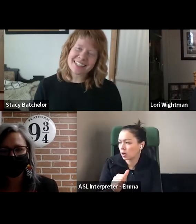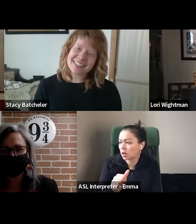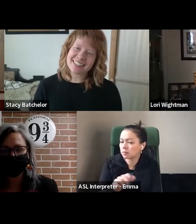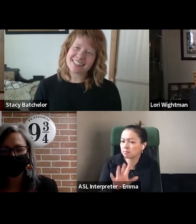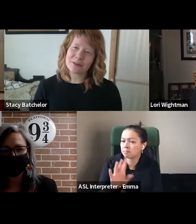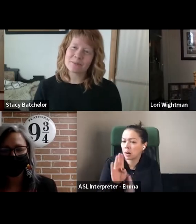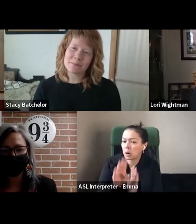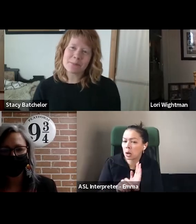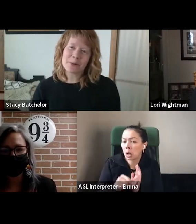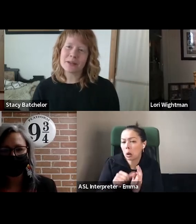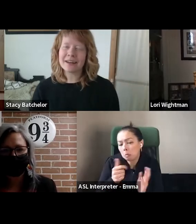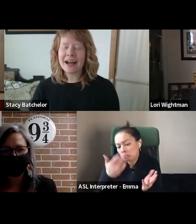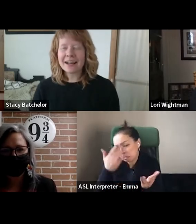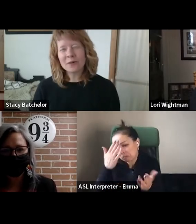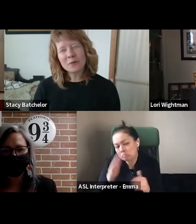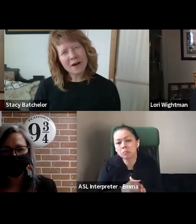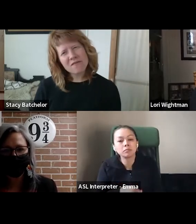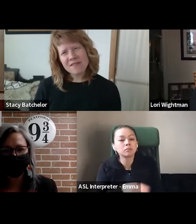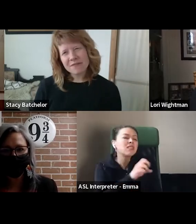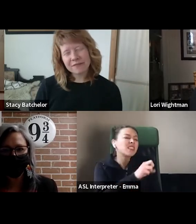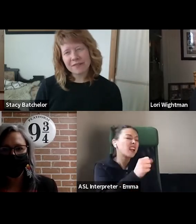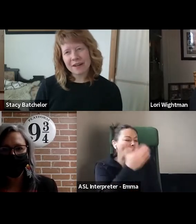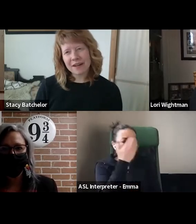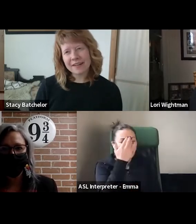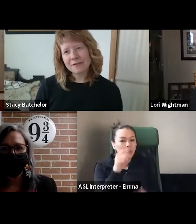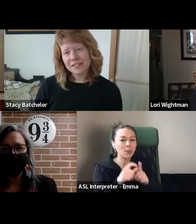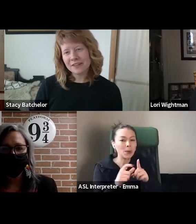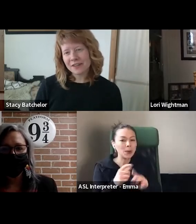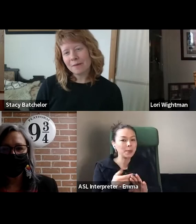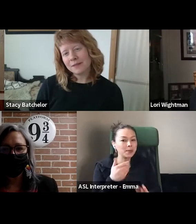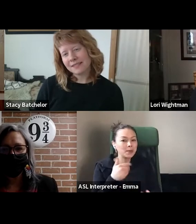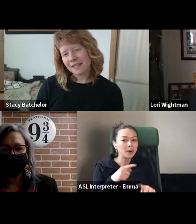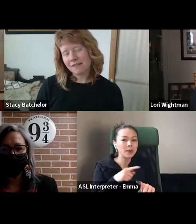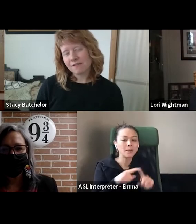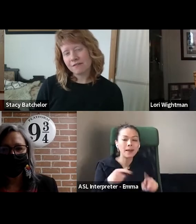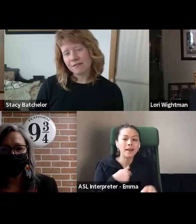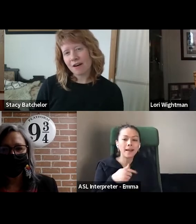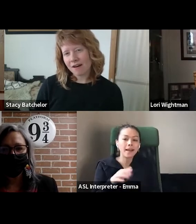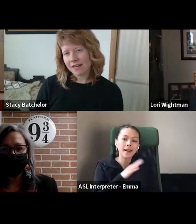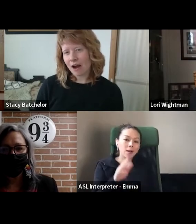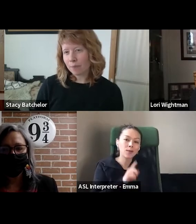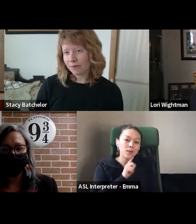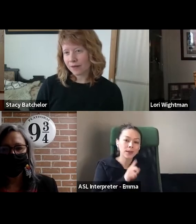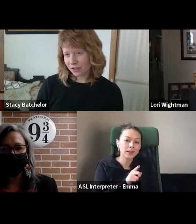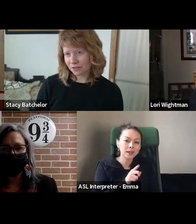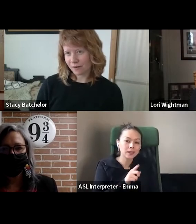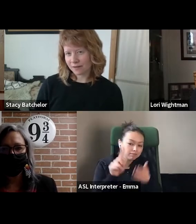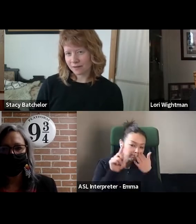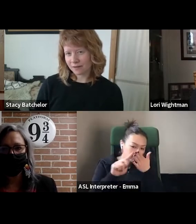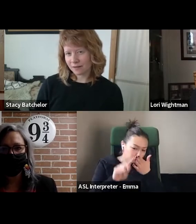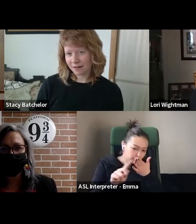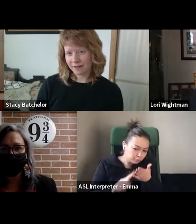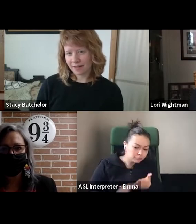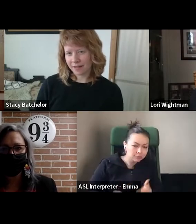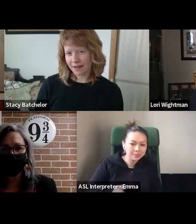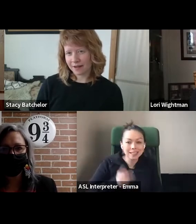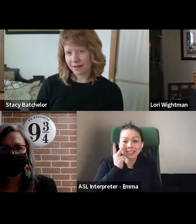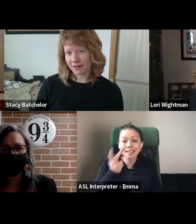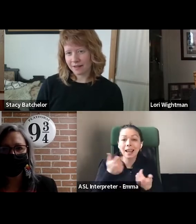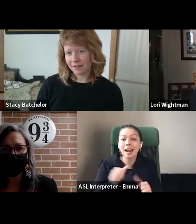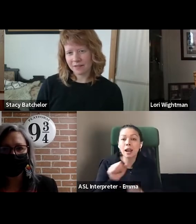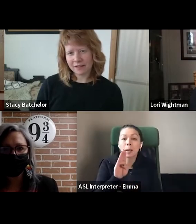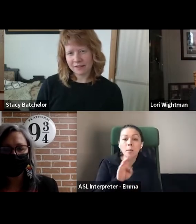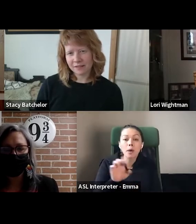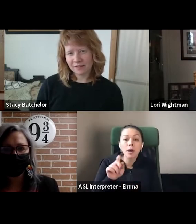that it's neat to see your people. And I don't know if I never did look up to see if there are any operational ones currently in